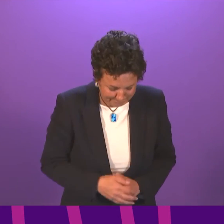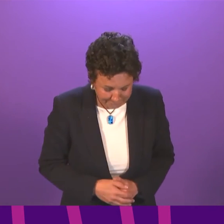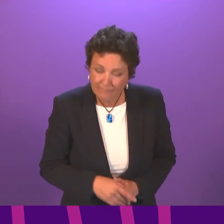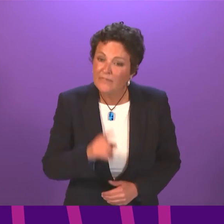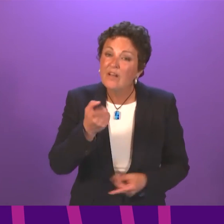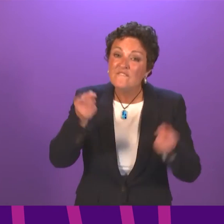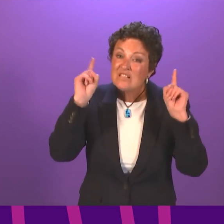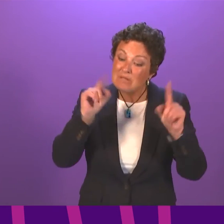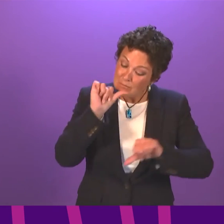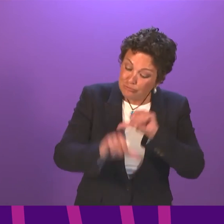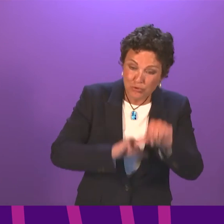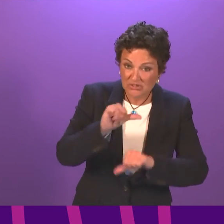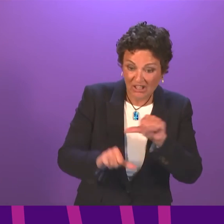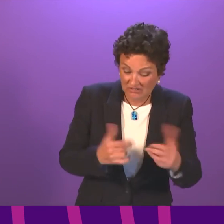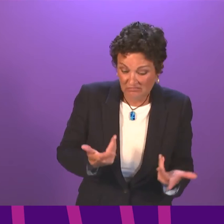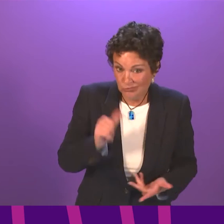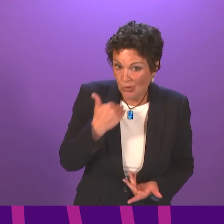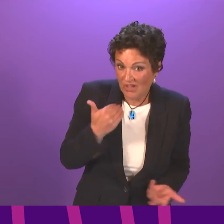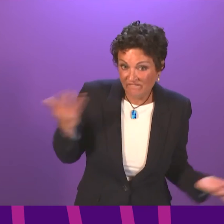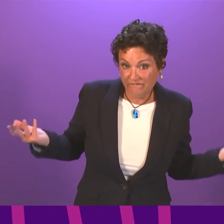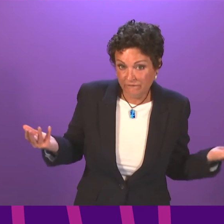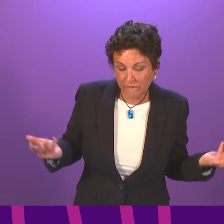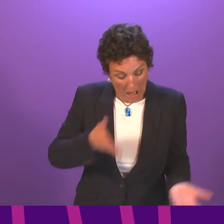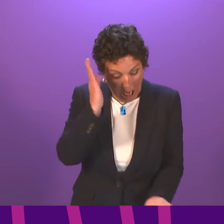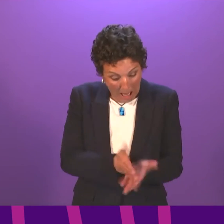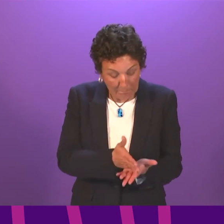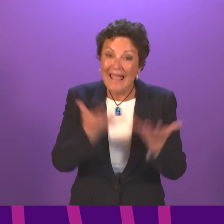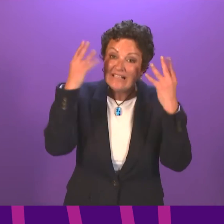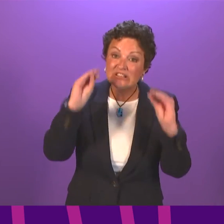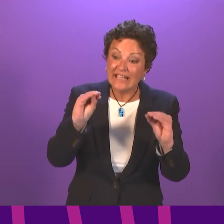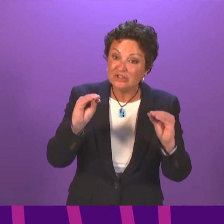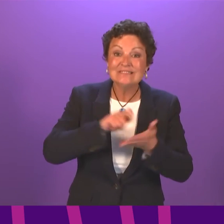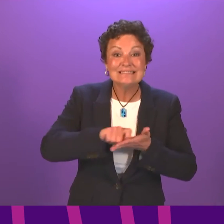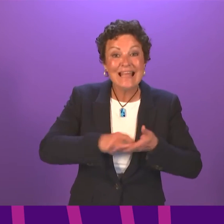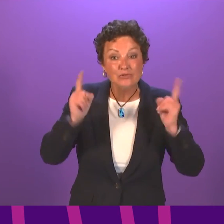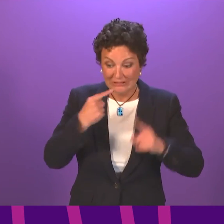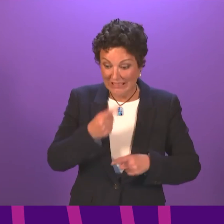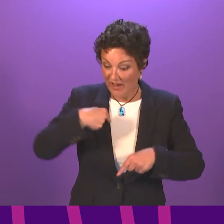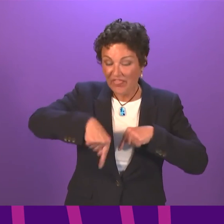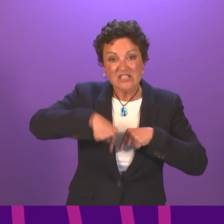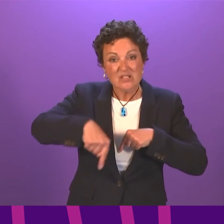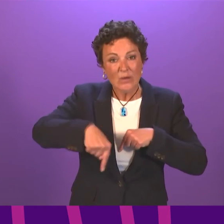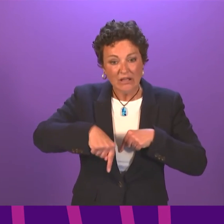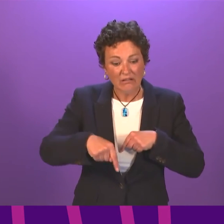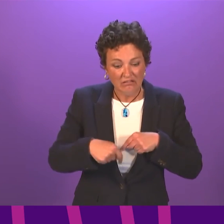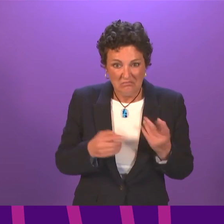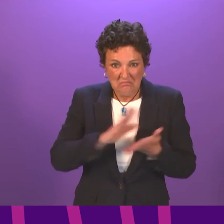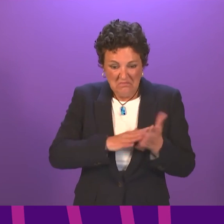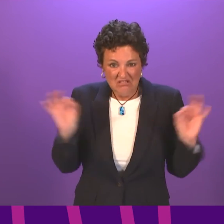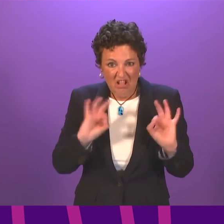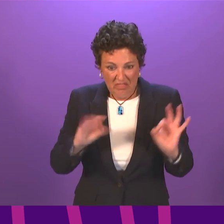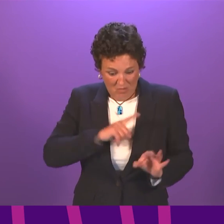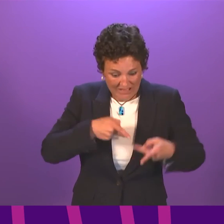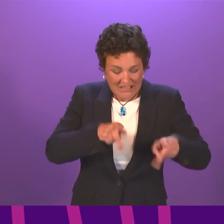simply isn't good enough. The cast-iron guarantee that the Education Secretary made this week means nothing without changes to the actual